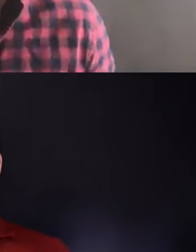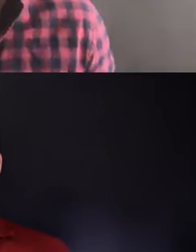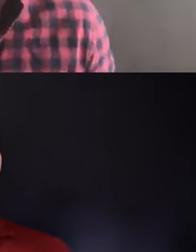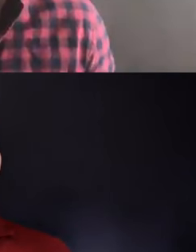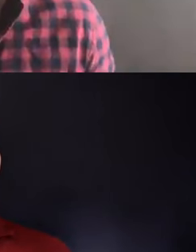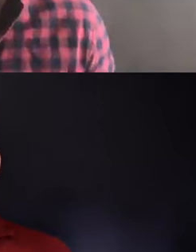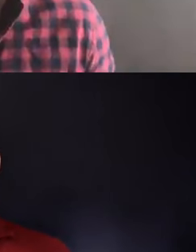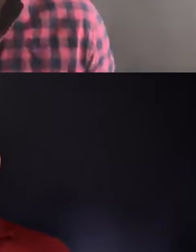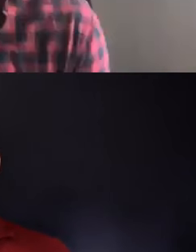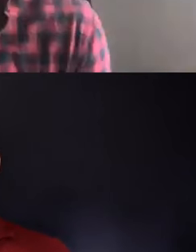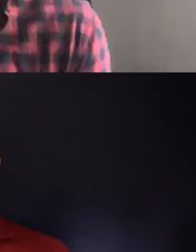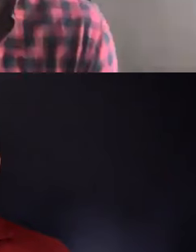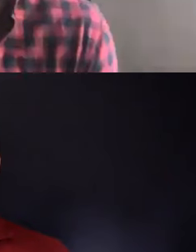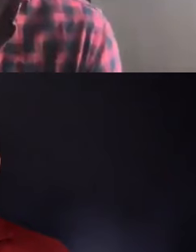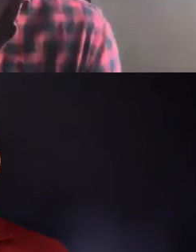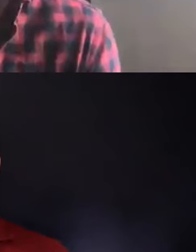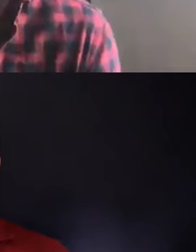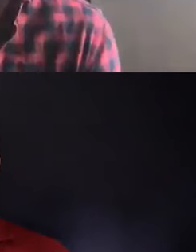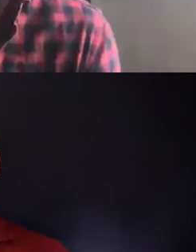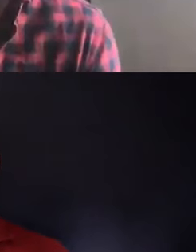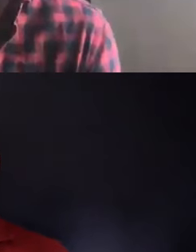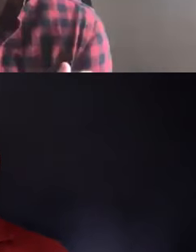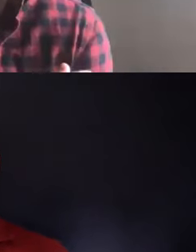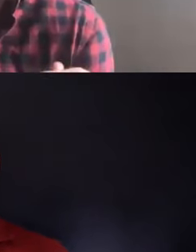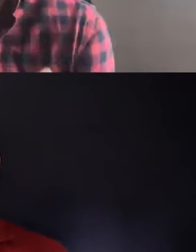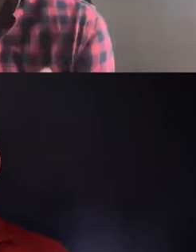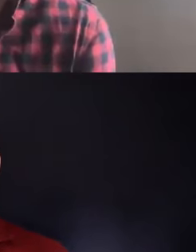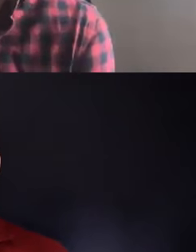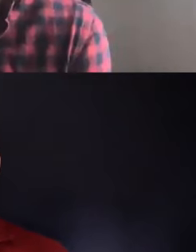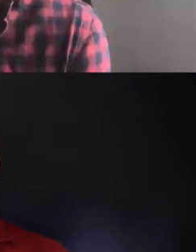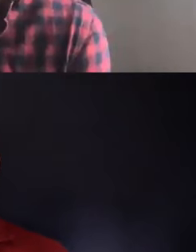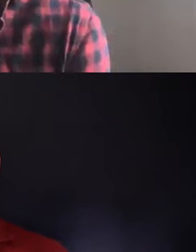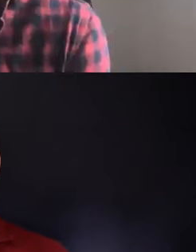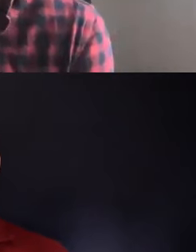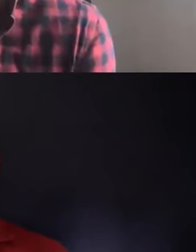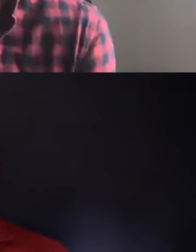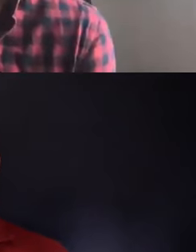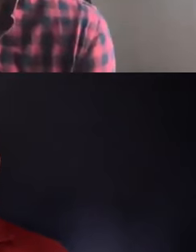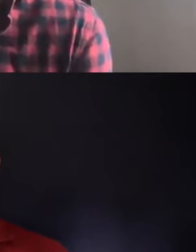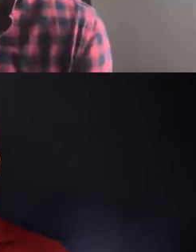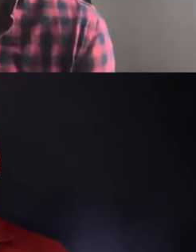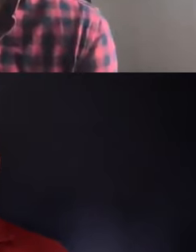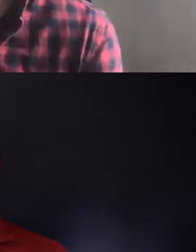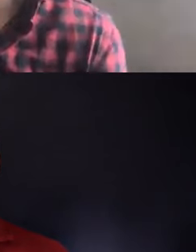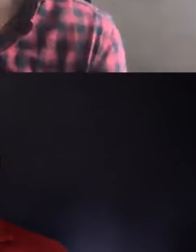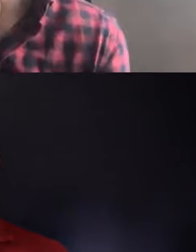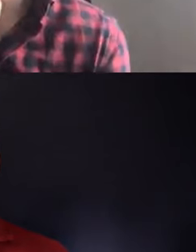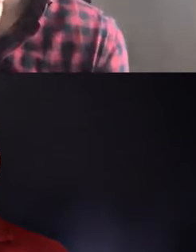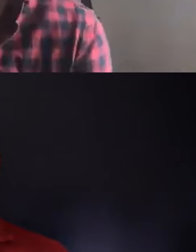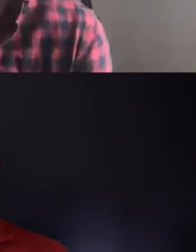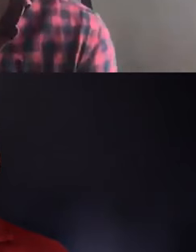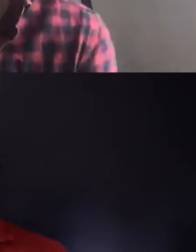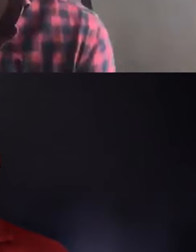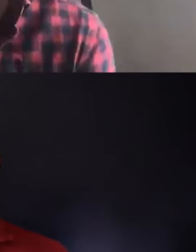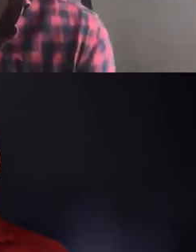linguistically precarious and understudied. In addition to her linguistic work, Gladys is a novelist and short story writer. She's regularly sought out by